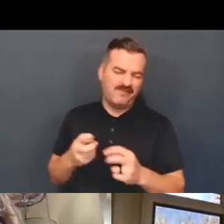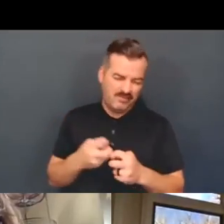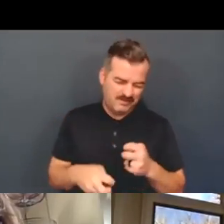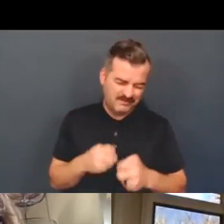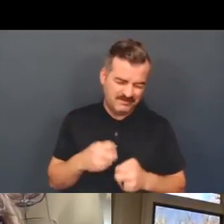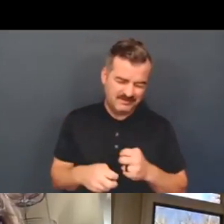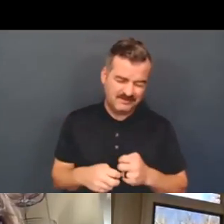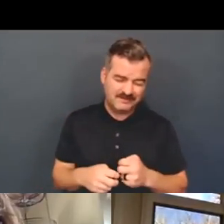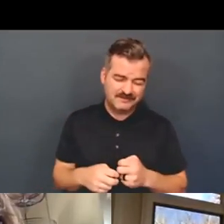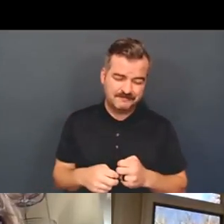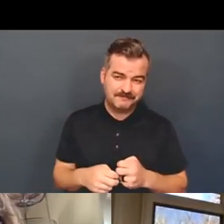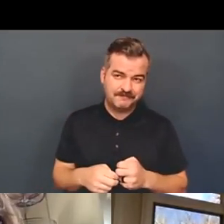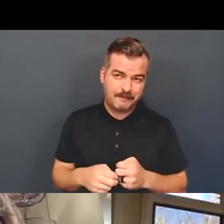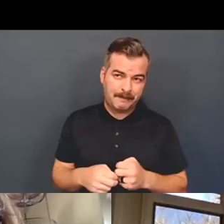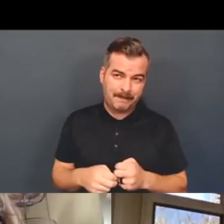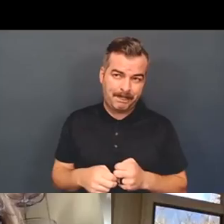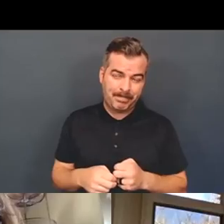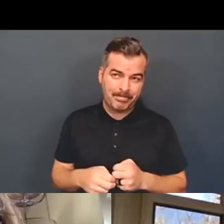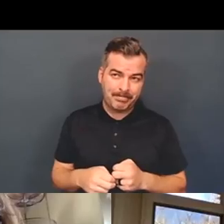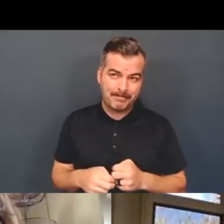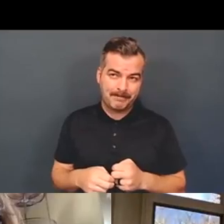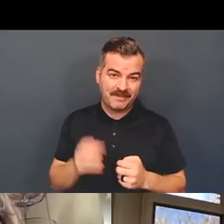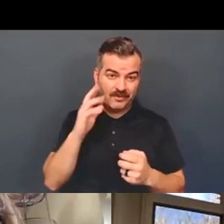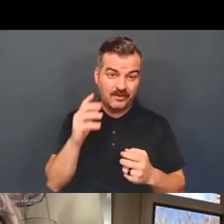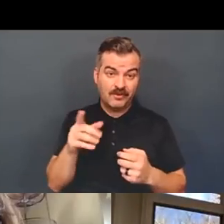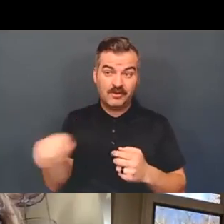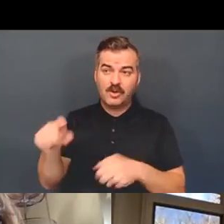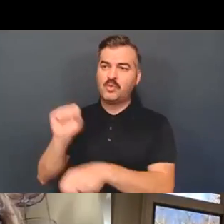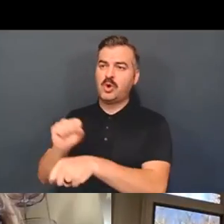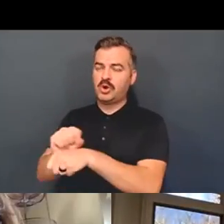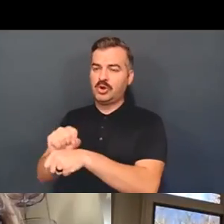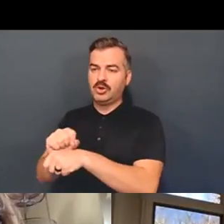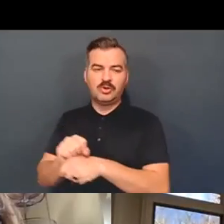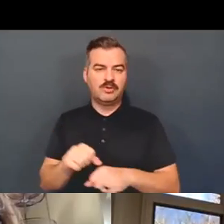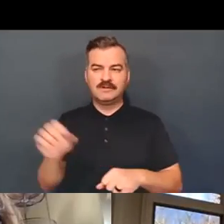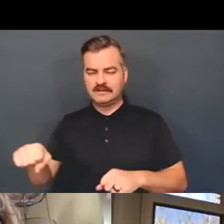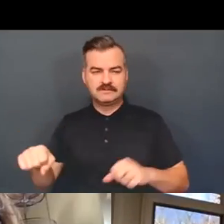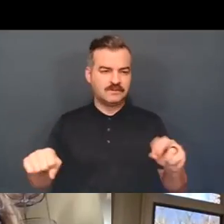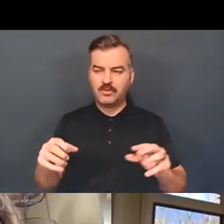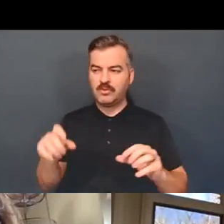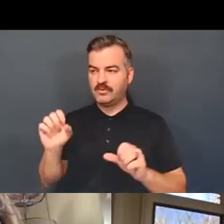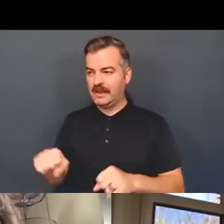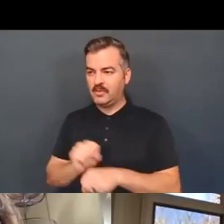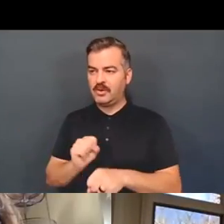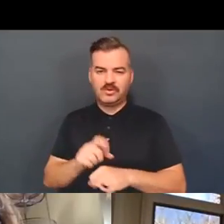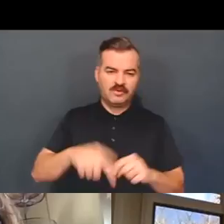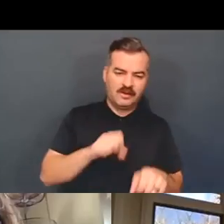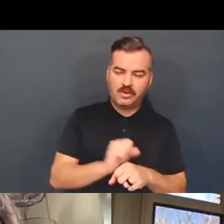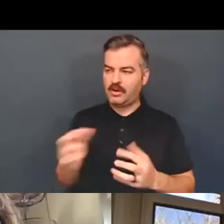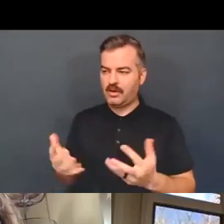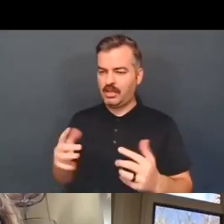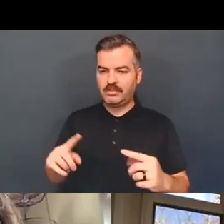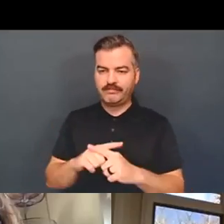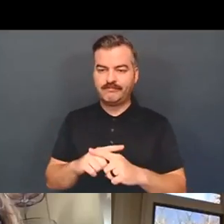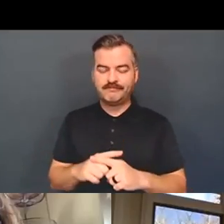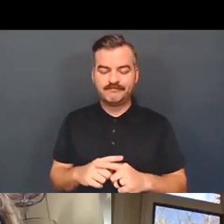contradictory messages around work. And part of it is the way